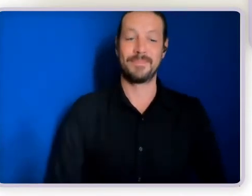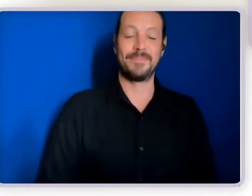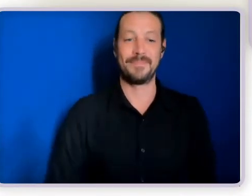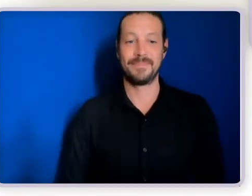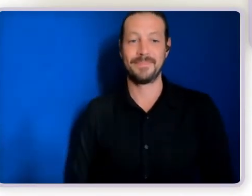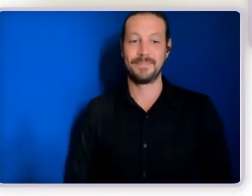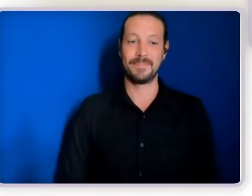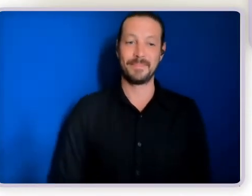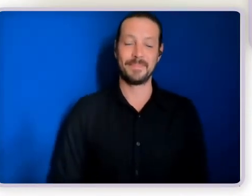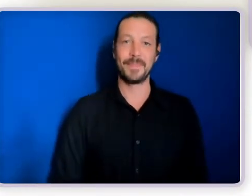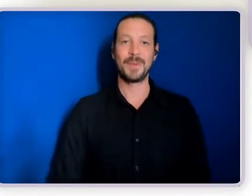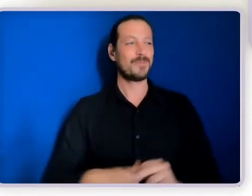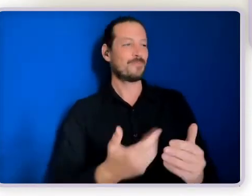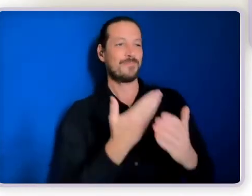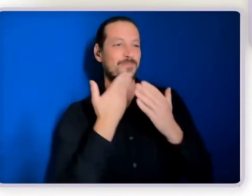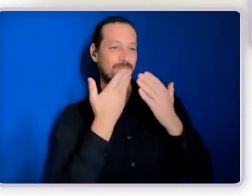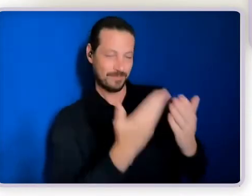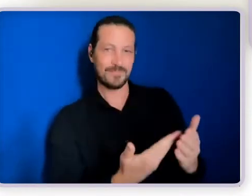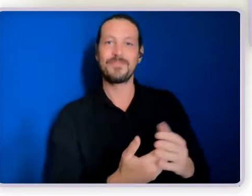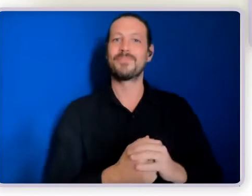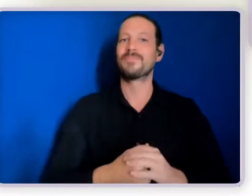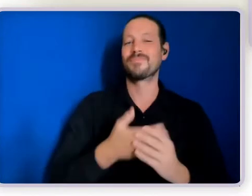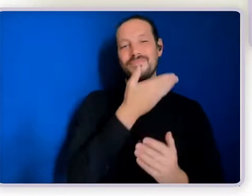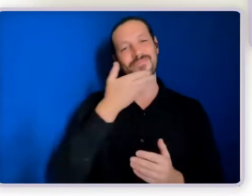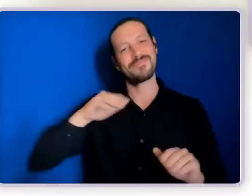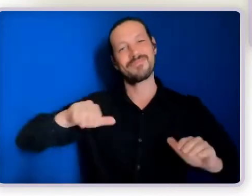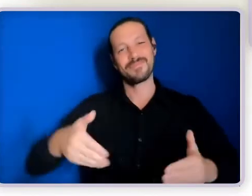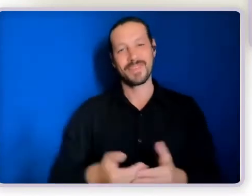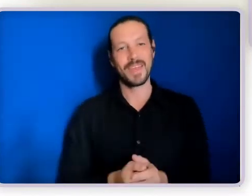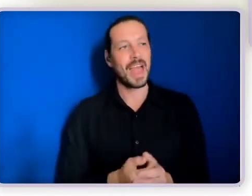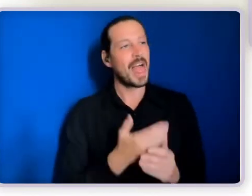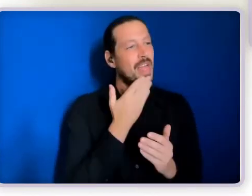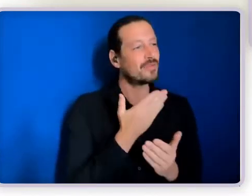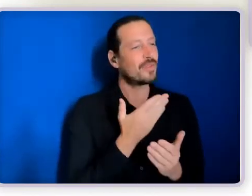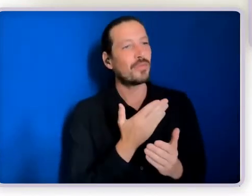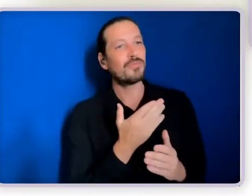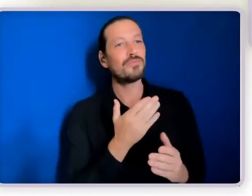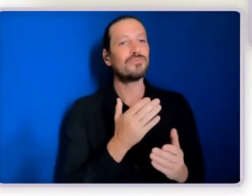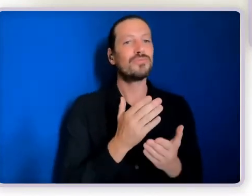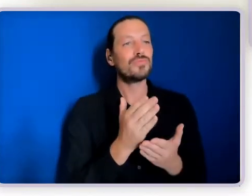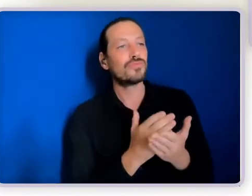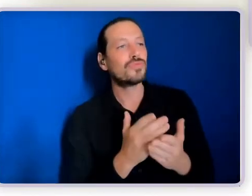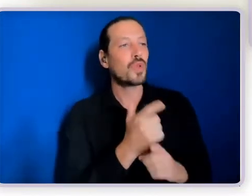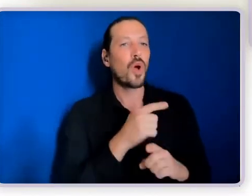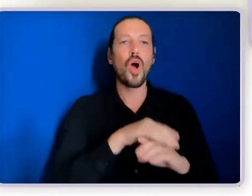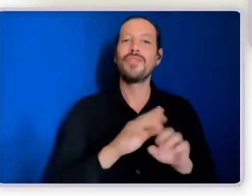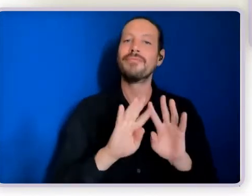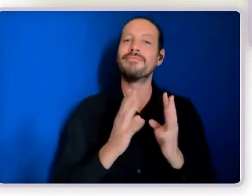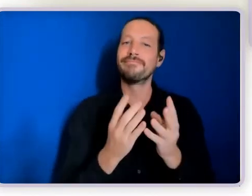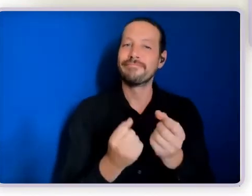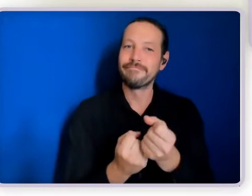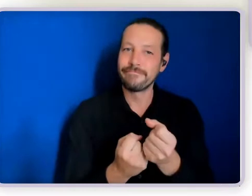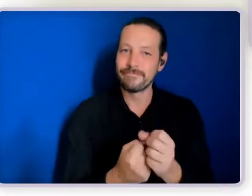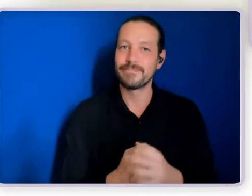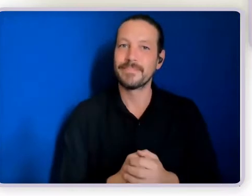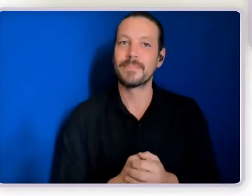Thank you, Melissa, for that lovely introduction and for sharing a little bit about Circles of Support. As